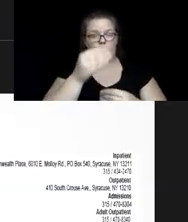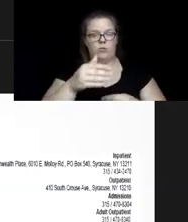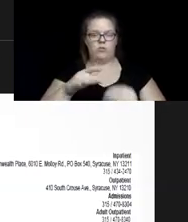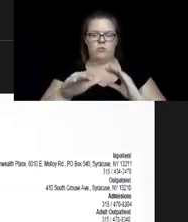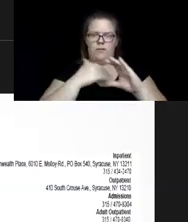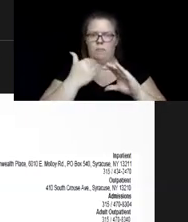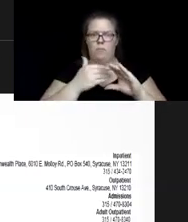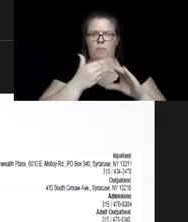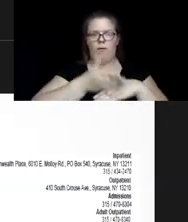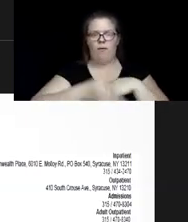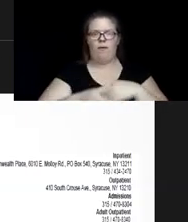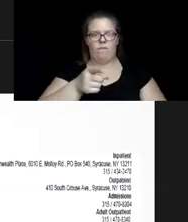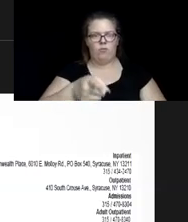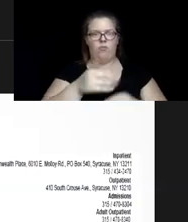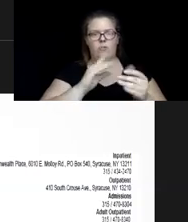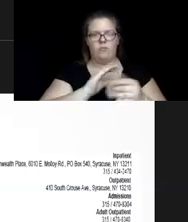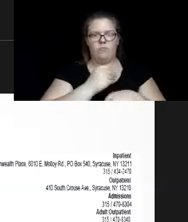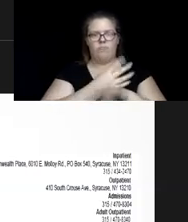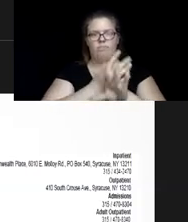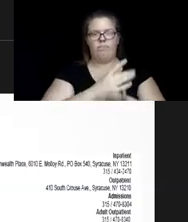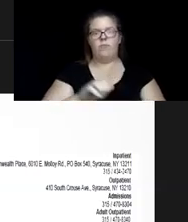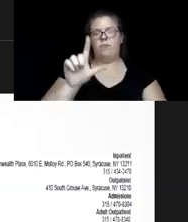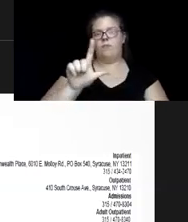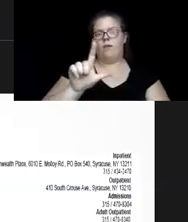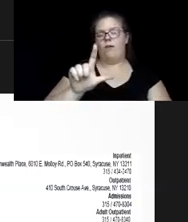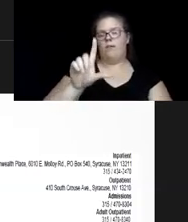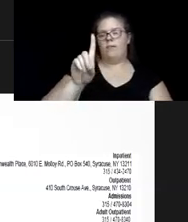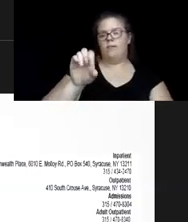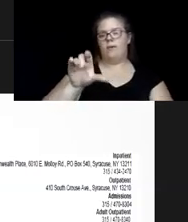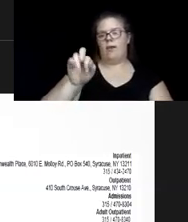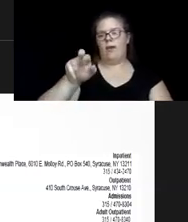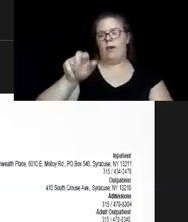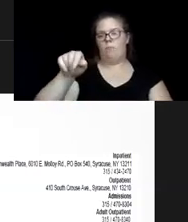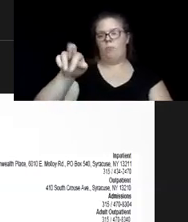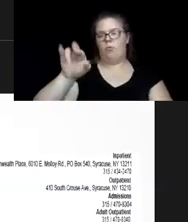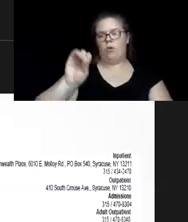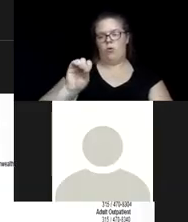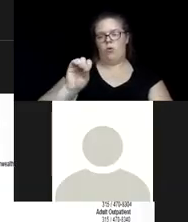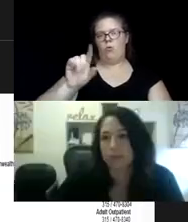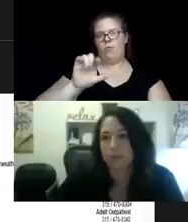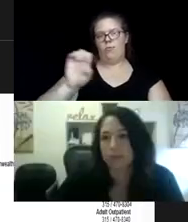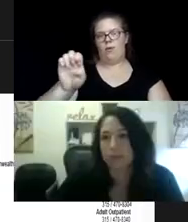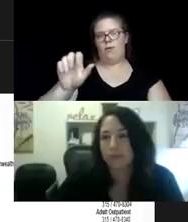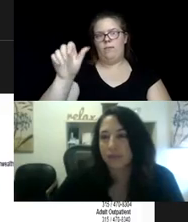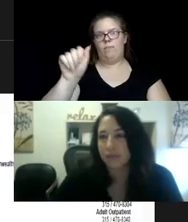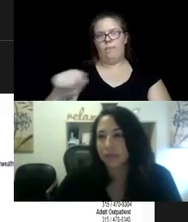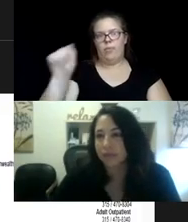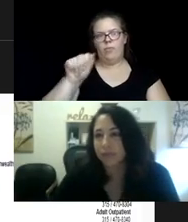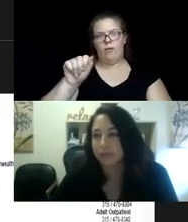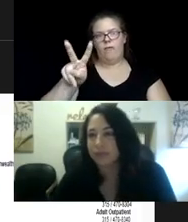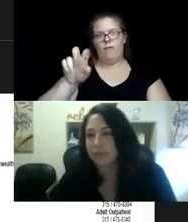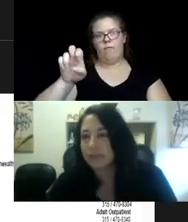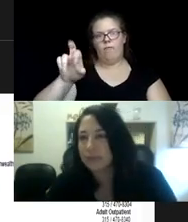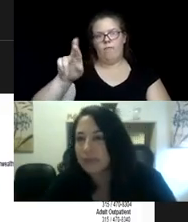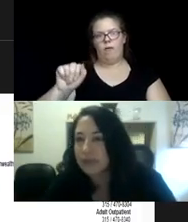after this webinar. It's ldicapriolee at verahouse.org. And I am happy to provide